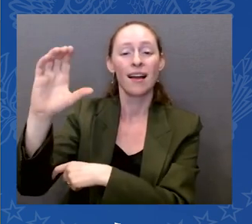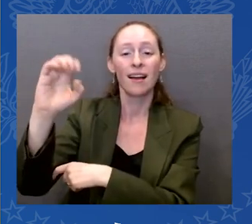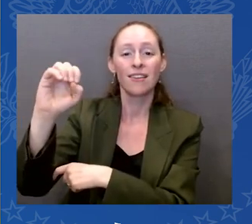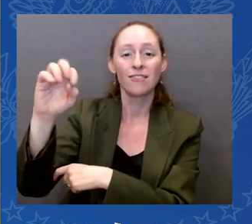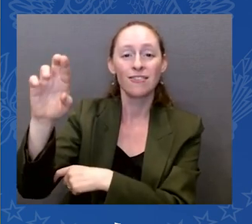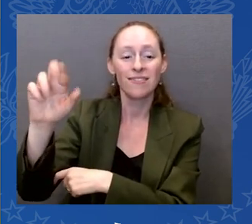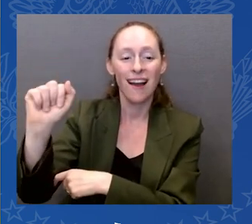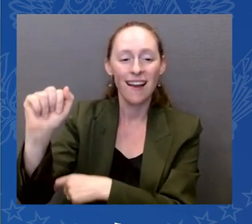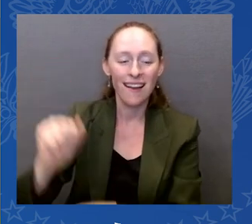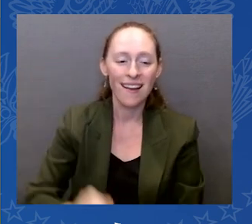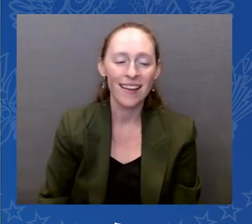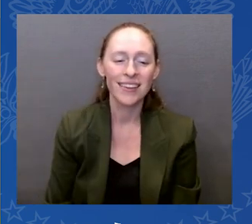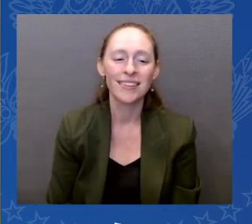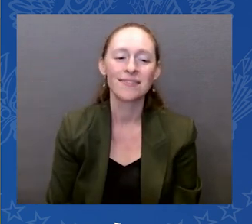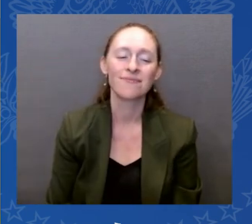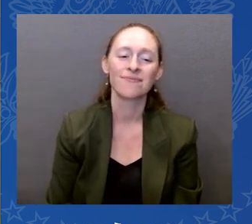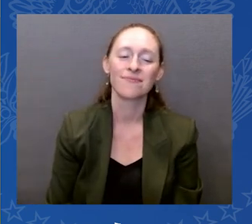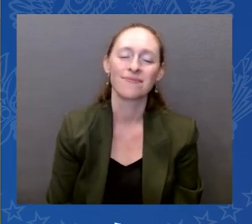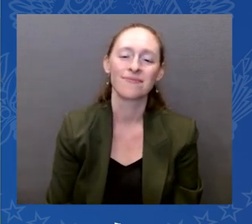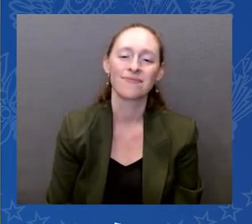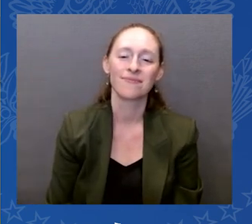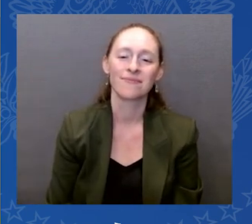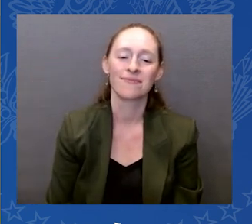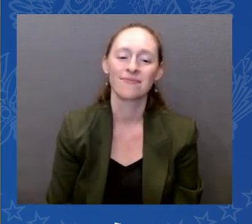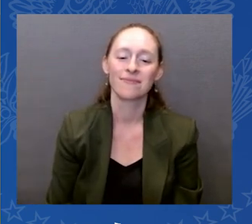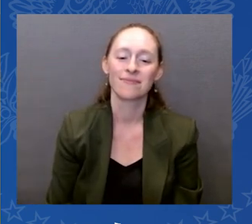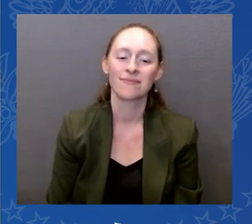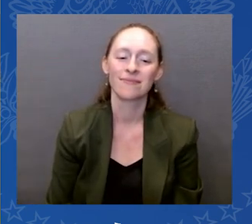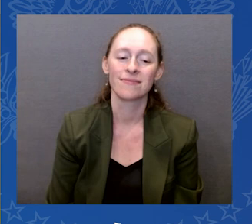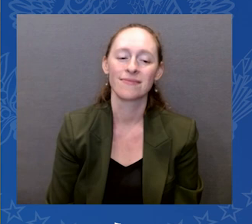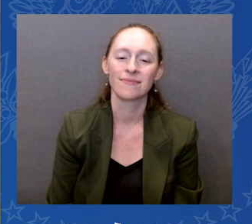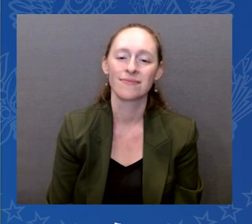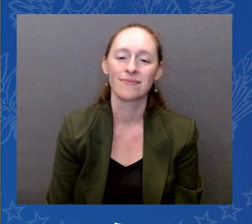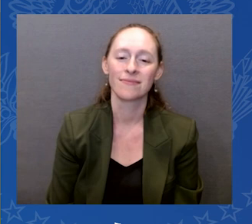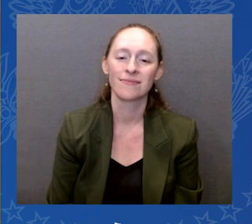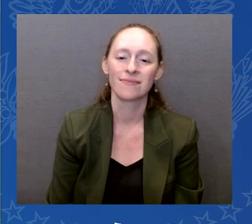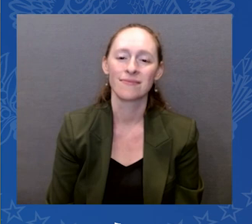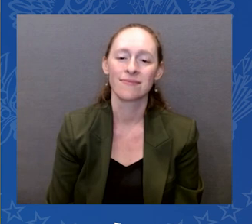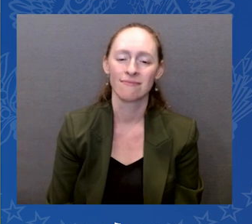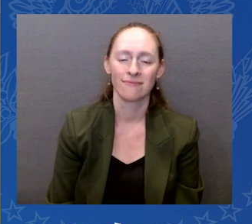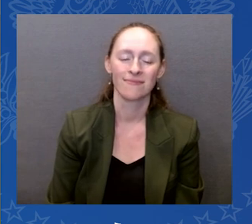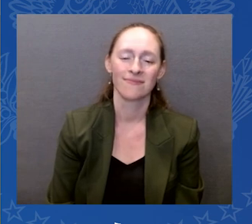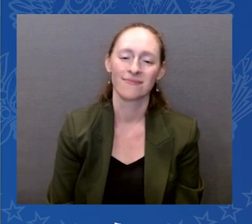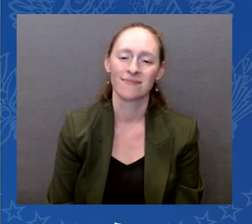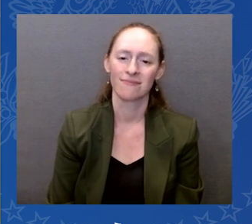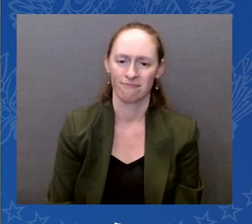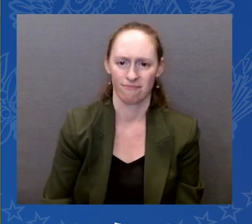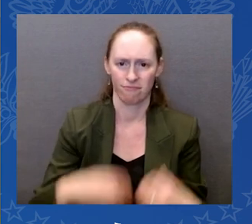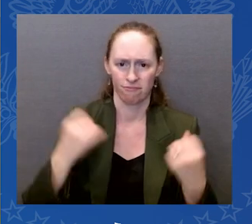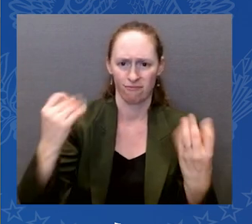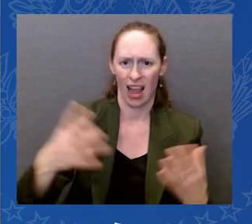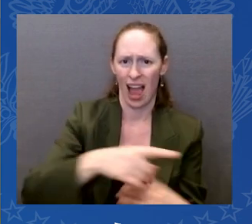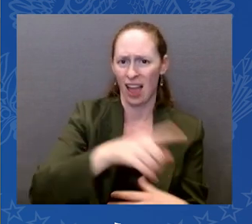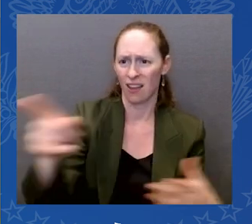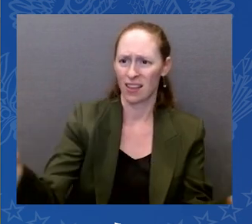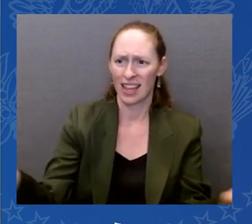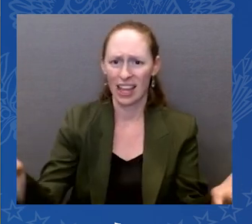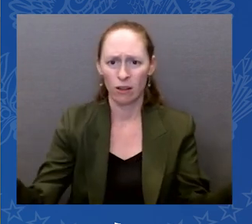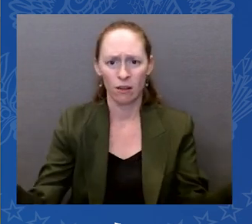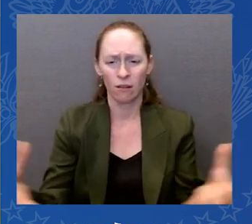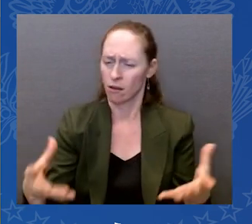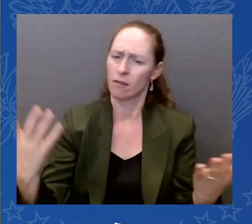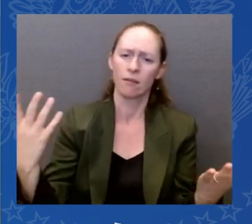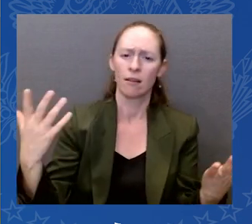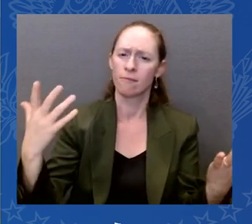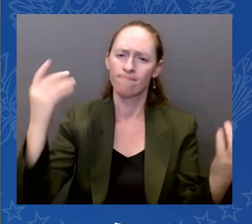All of you here tonight embody the same theme, rooting the strength of achieving our dreams. That's what I want to talk to you briefly about tonight.